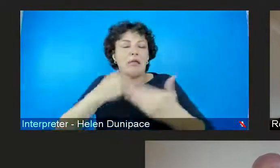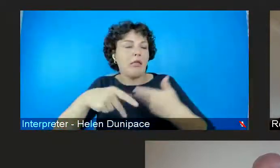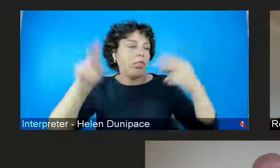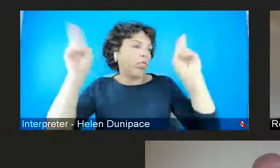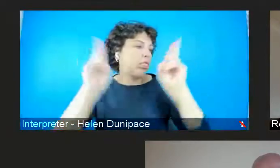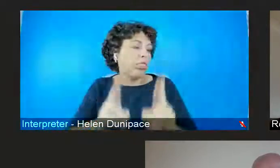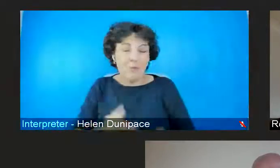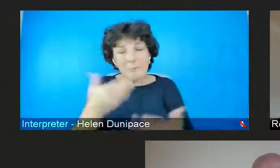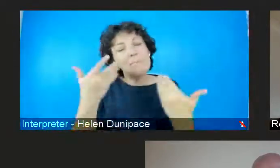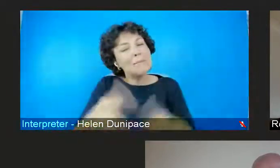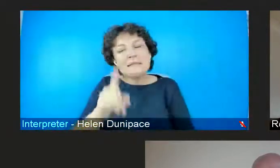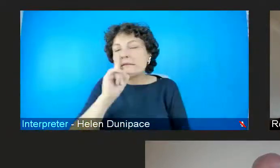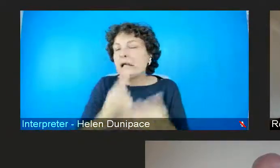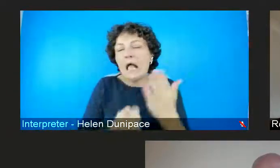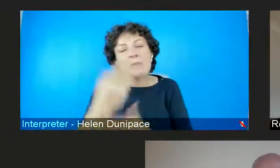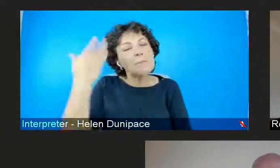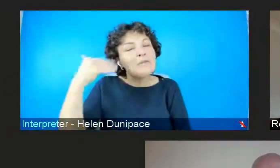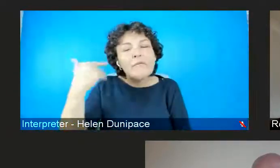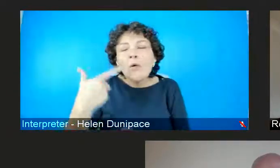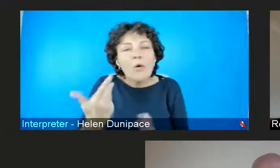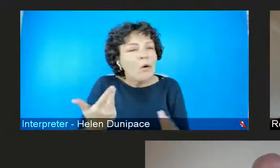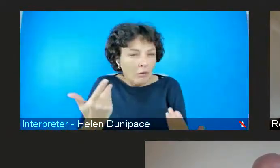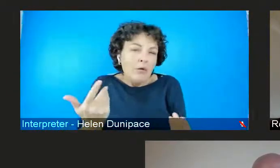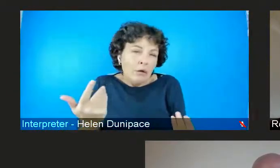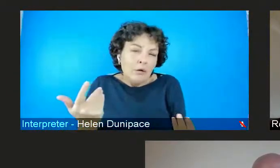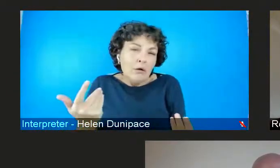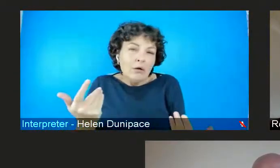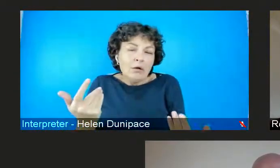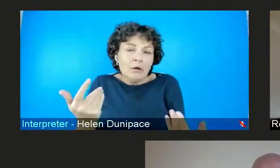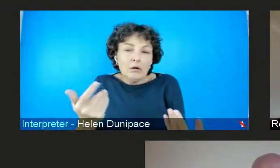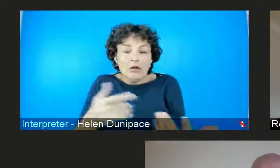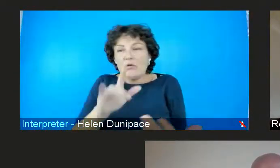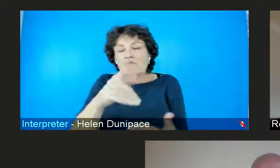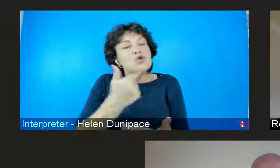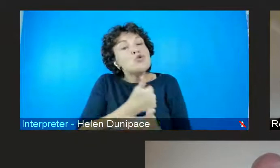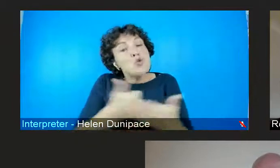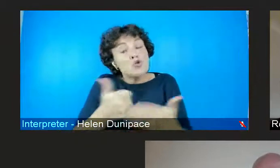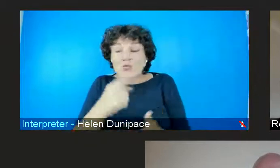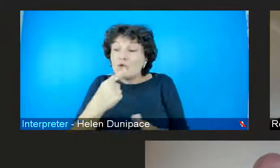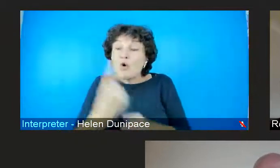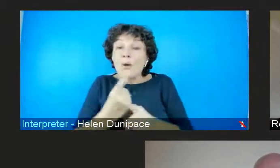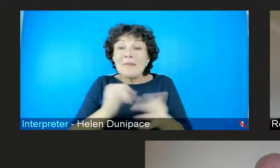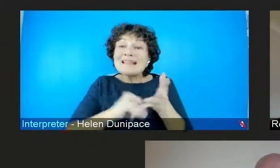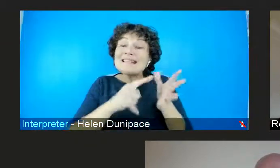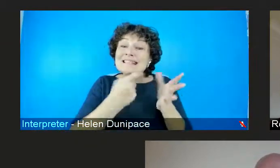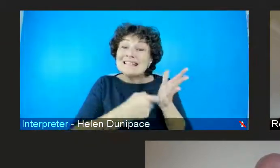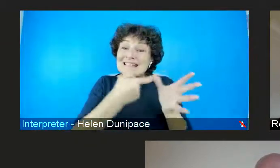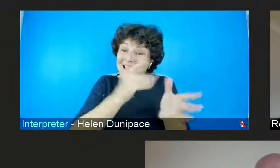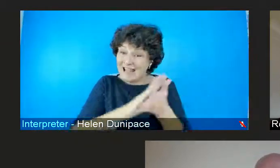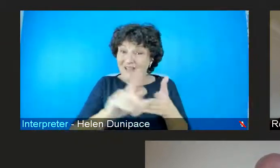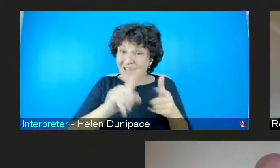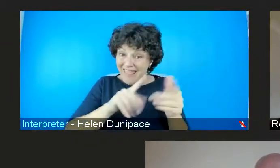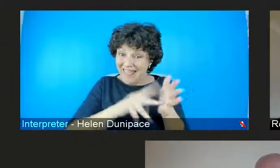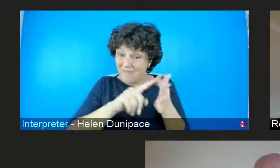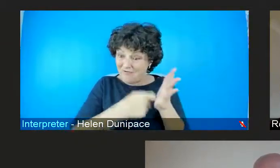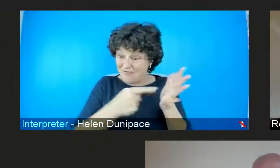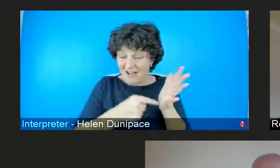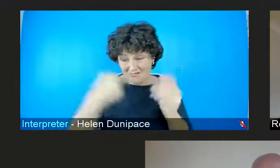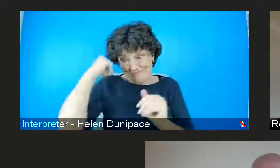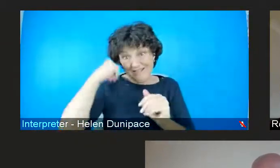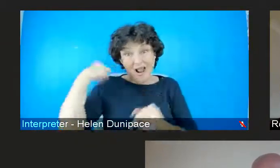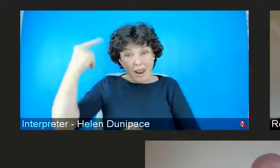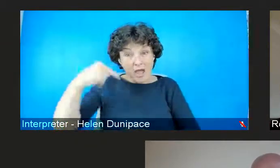that over and over again. We refer to Sarah Everard and the incident there and the